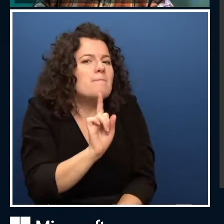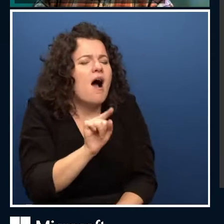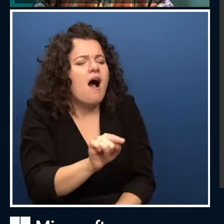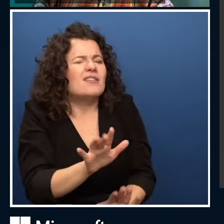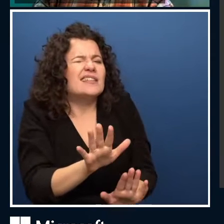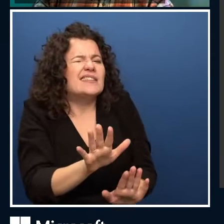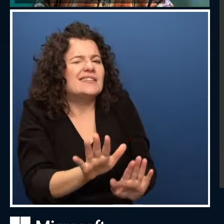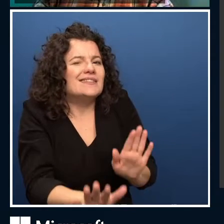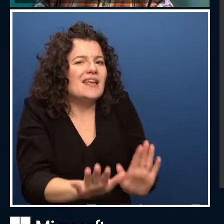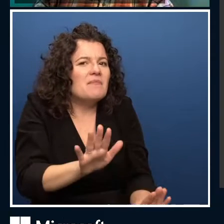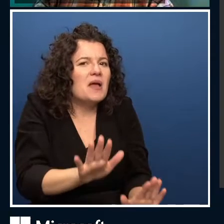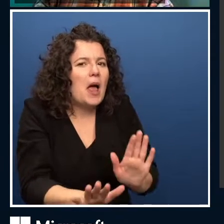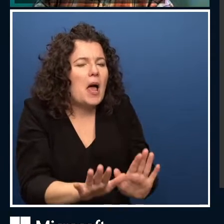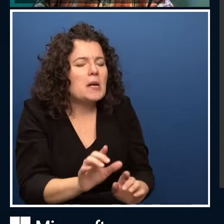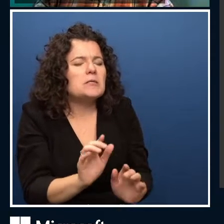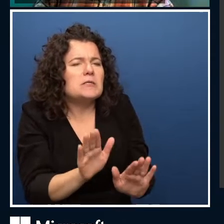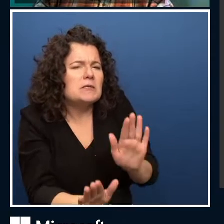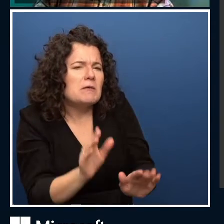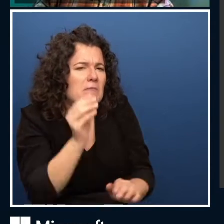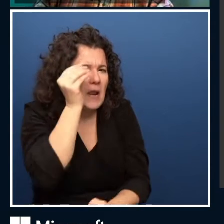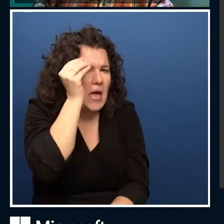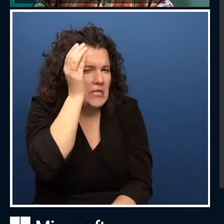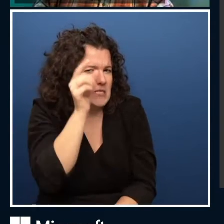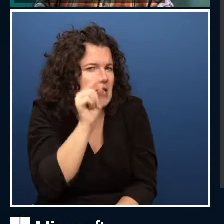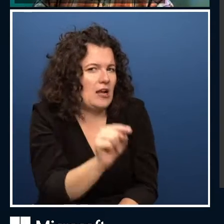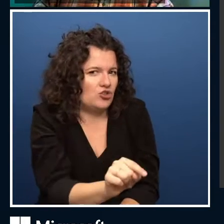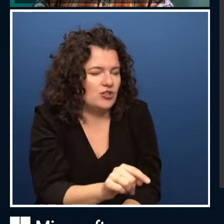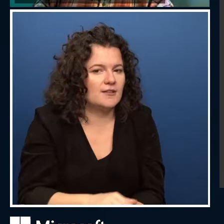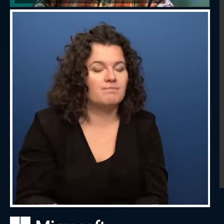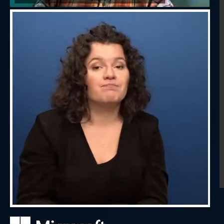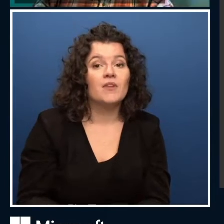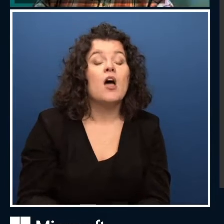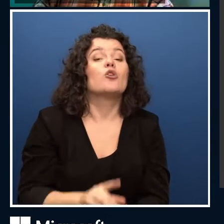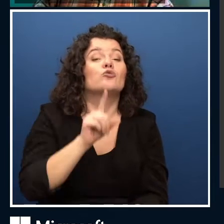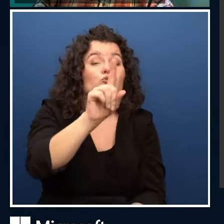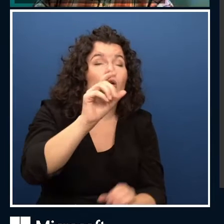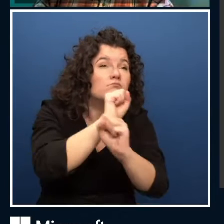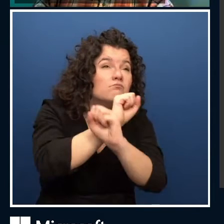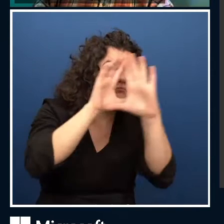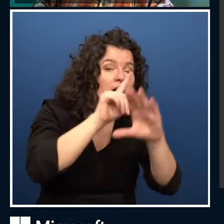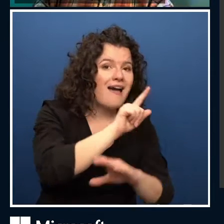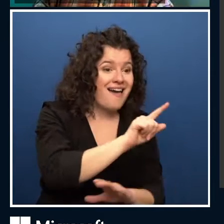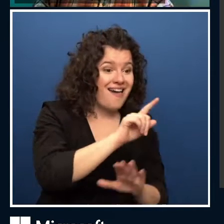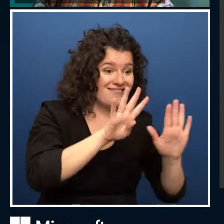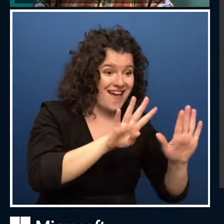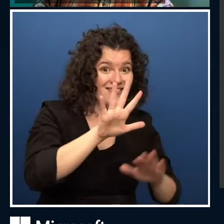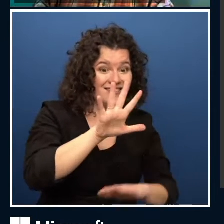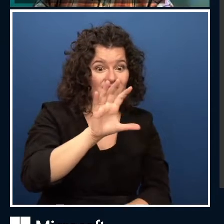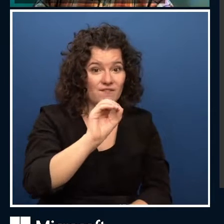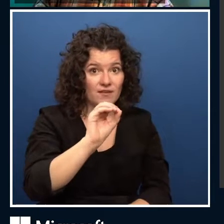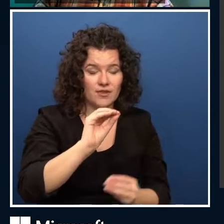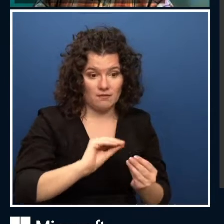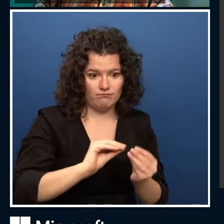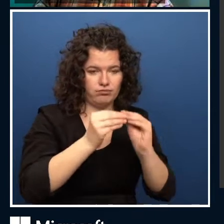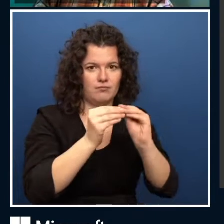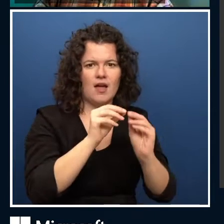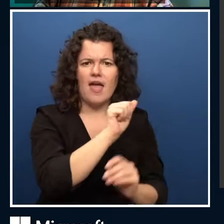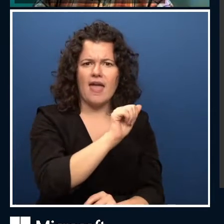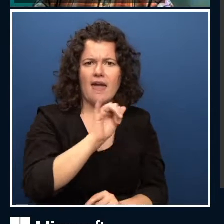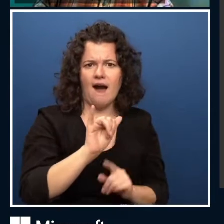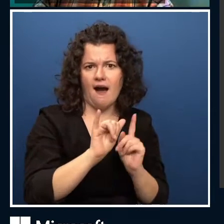that I just want to leave with you from 1950, all the way up to where we are today. One of the key things is that the